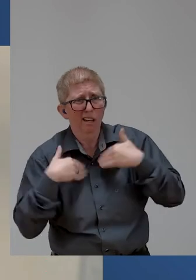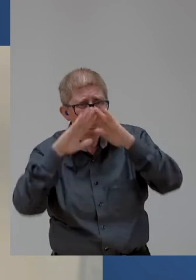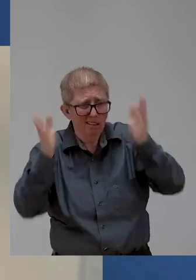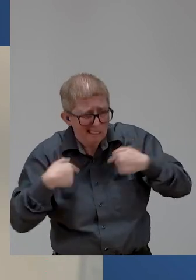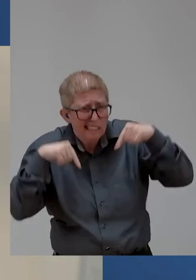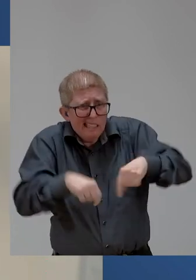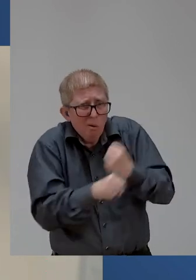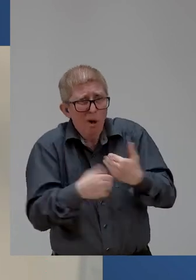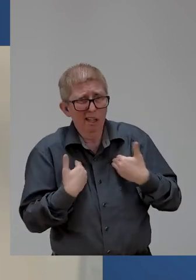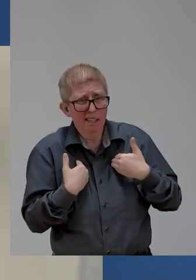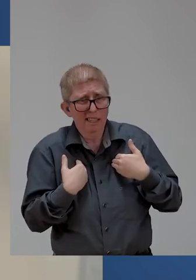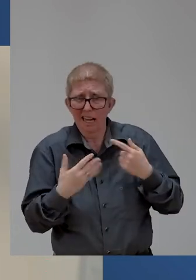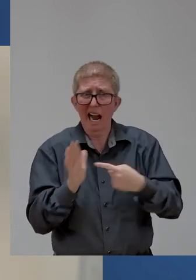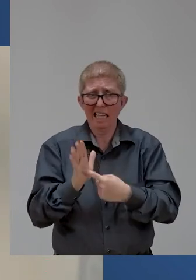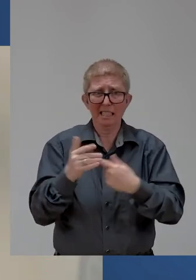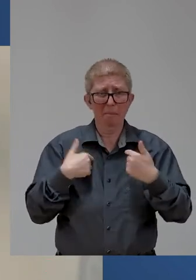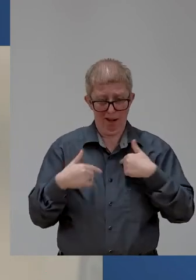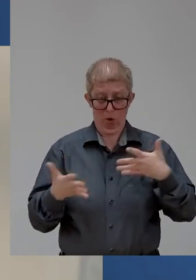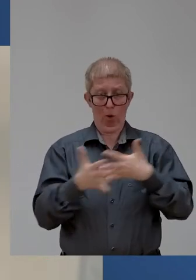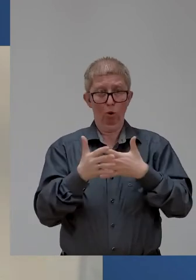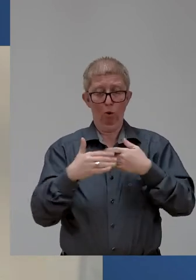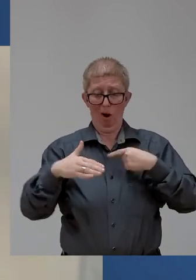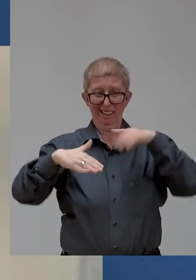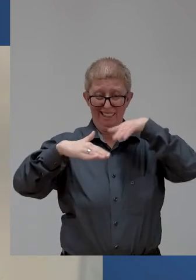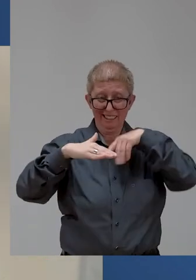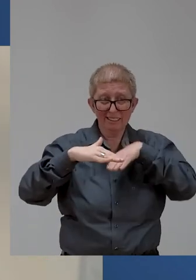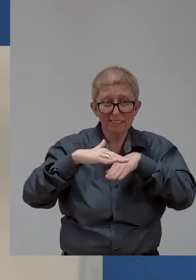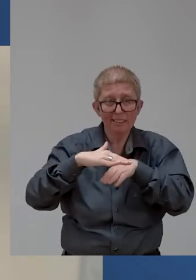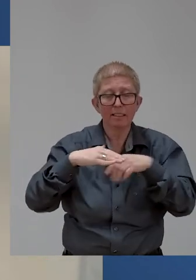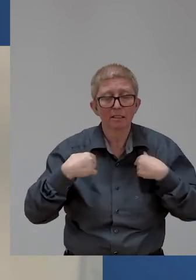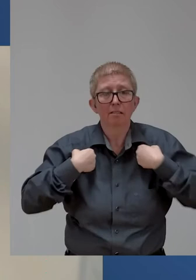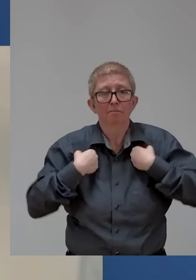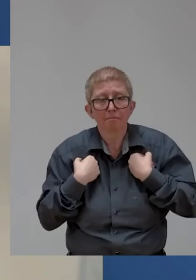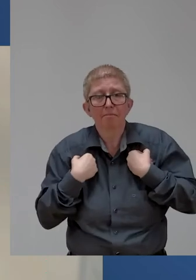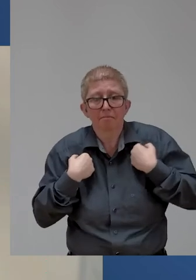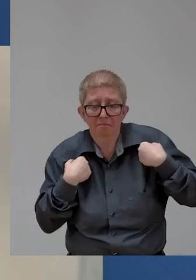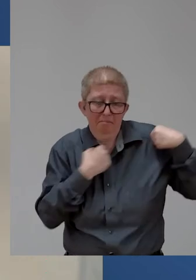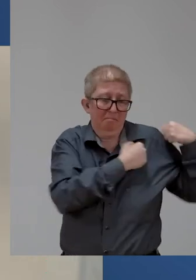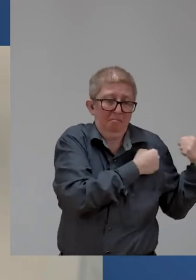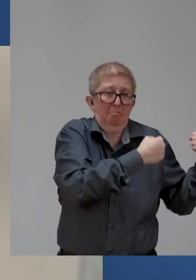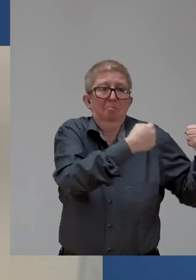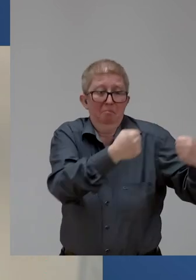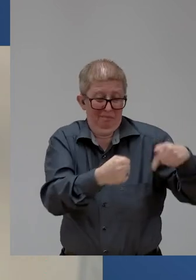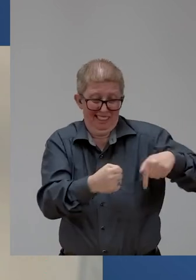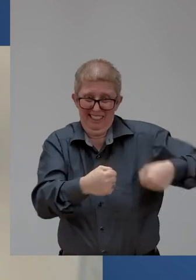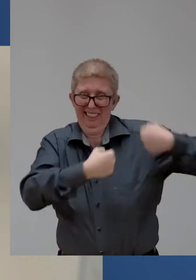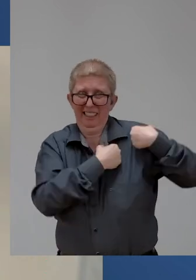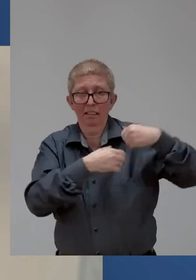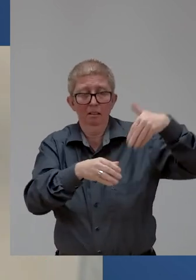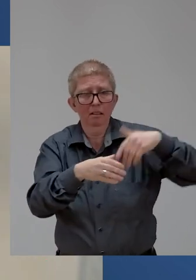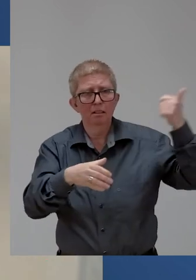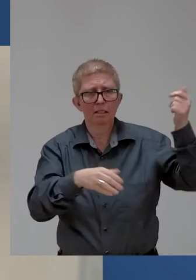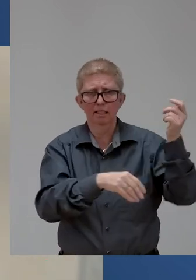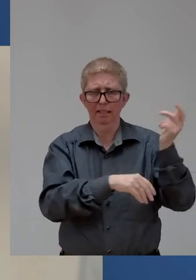other colleagues without disabilities do every single day, I am often scolded for not letting the security guard open a gate for me on the other side,